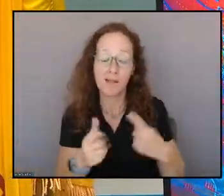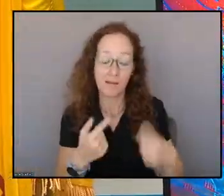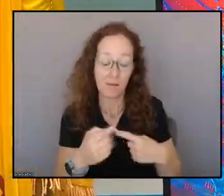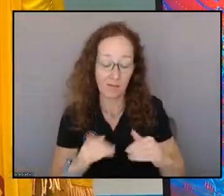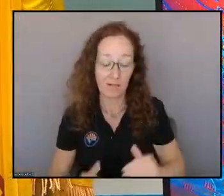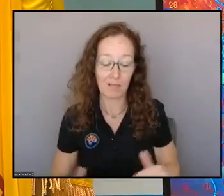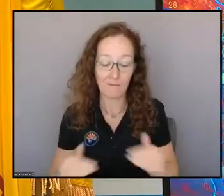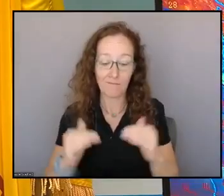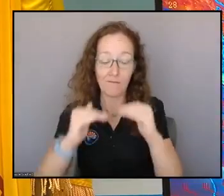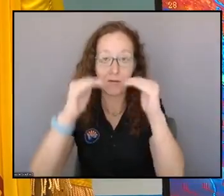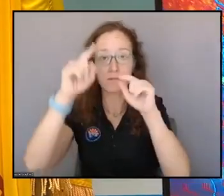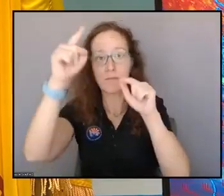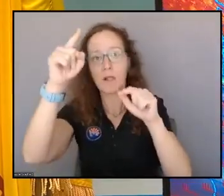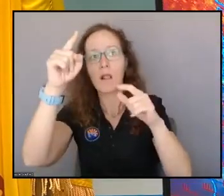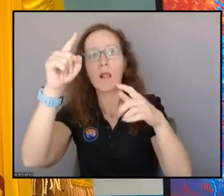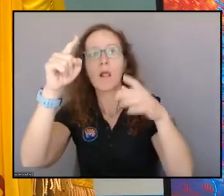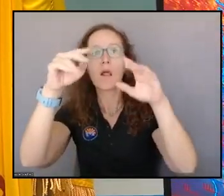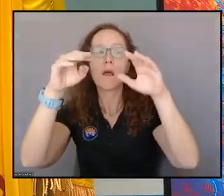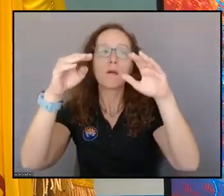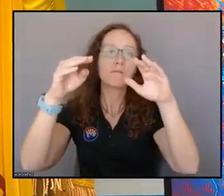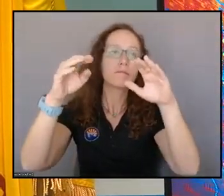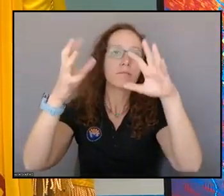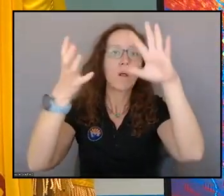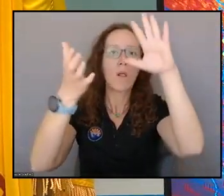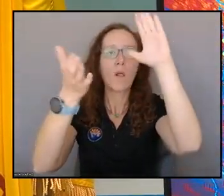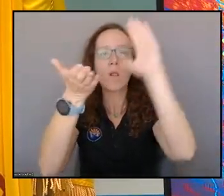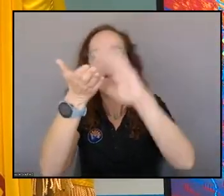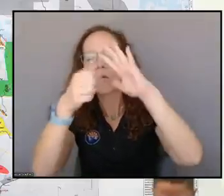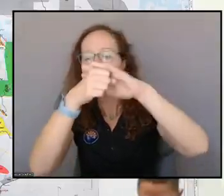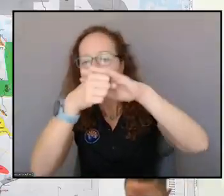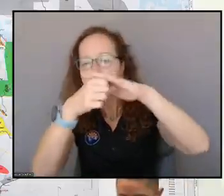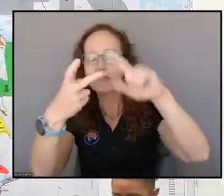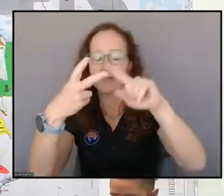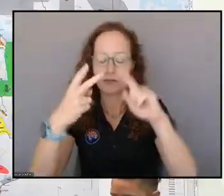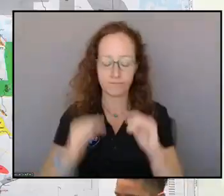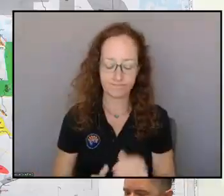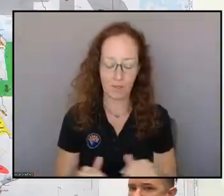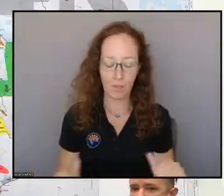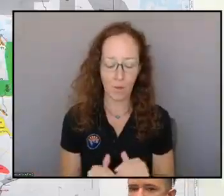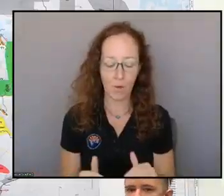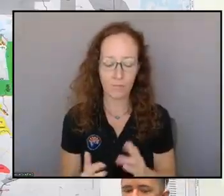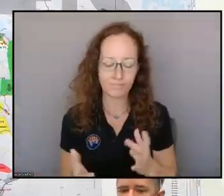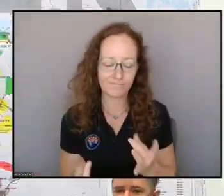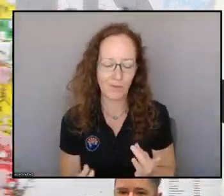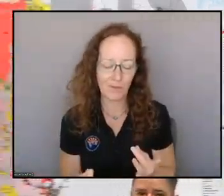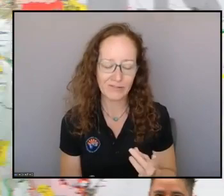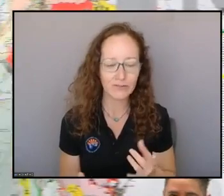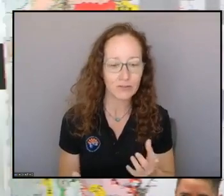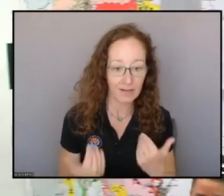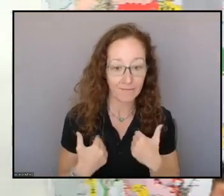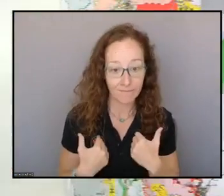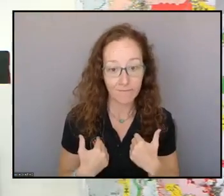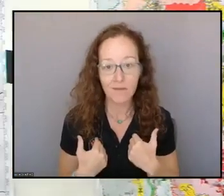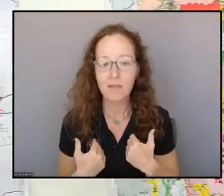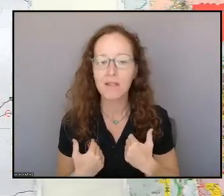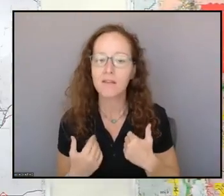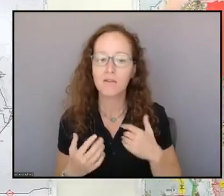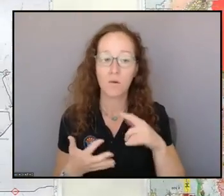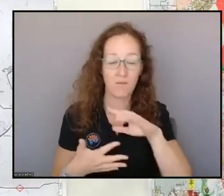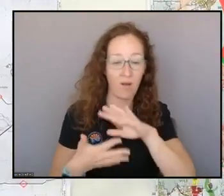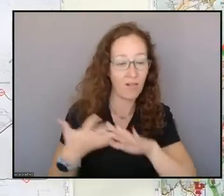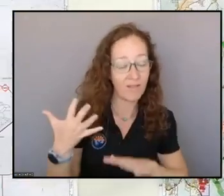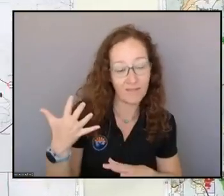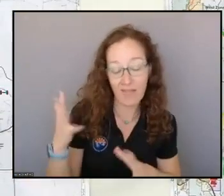low-level moisture and all of those things, things. And so, I want to touch back on something I talked about during my last tour,